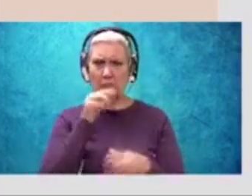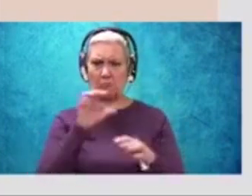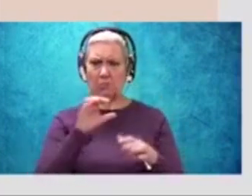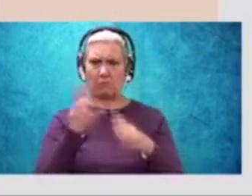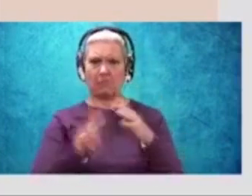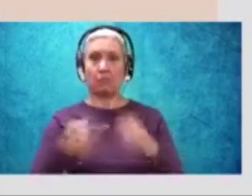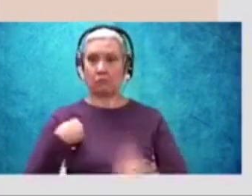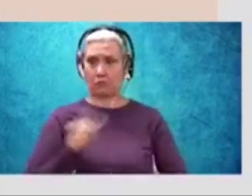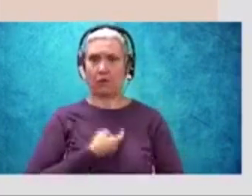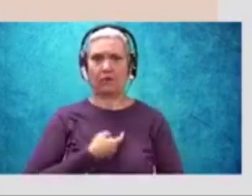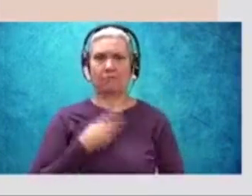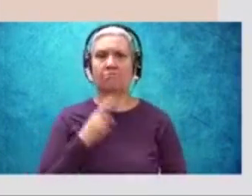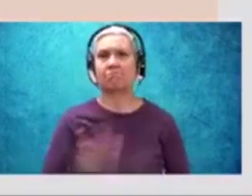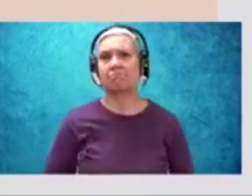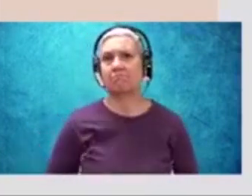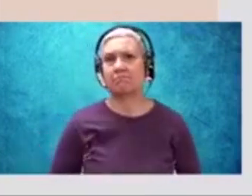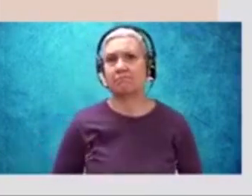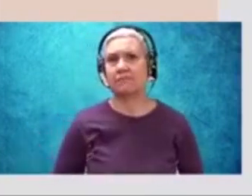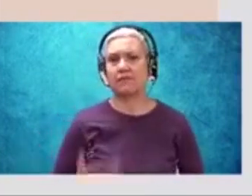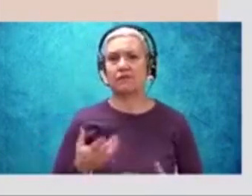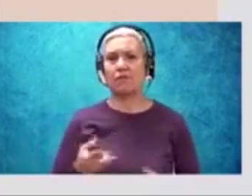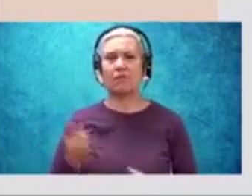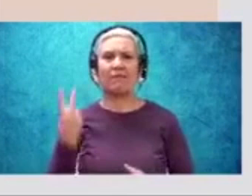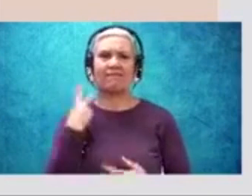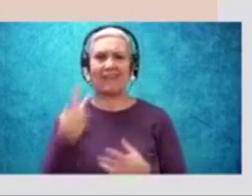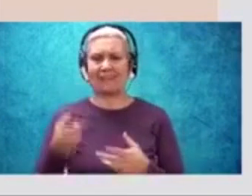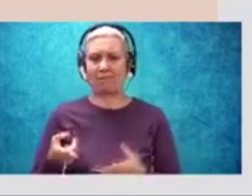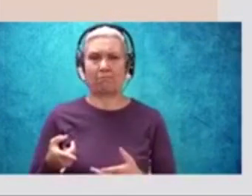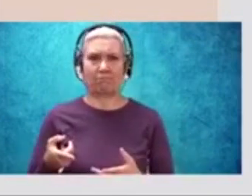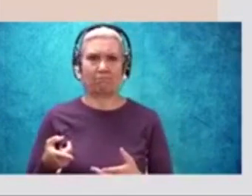We are, right? Who's the victim in this poem?